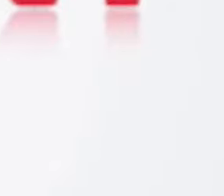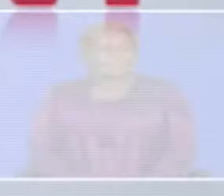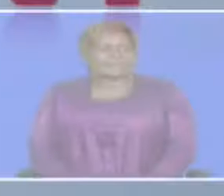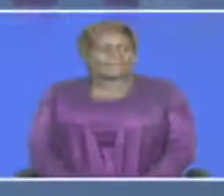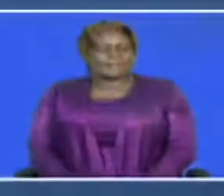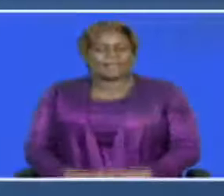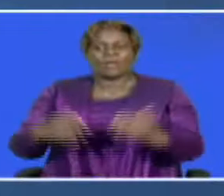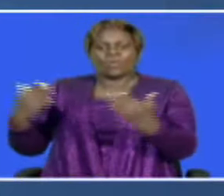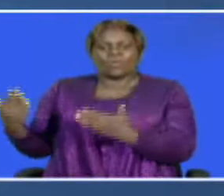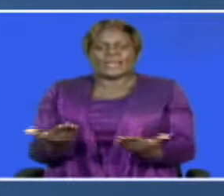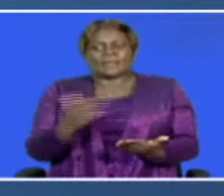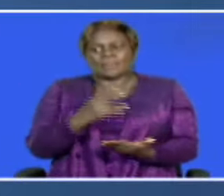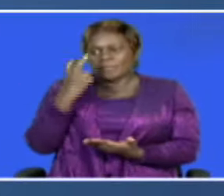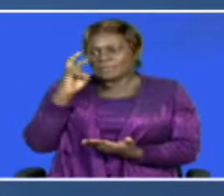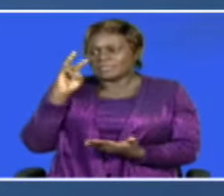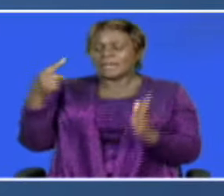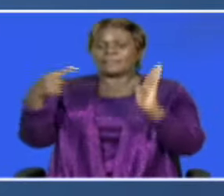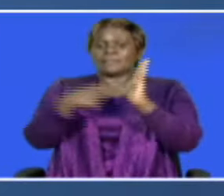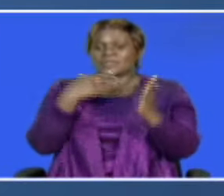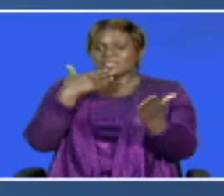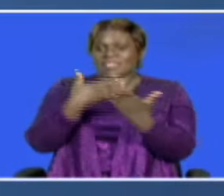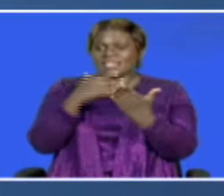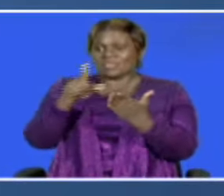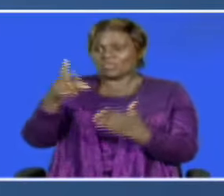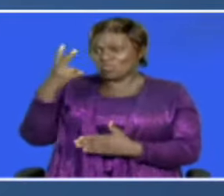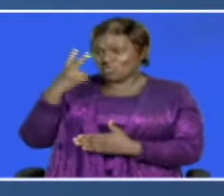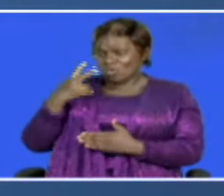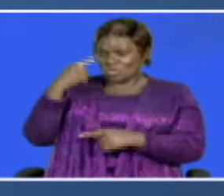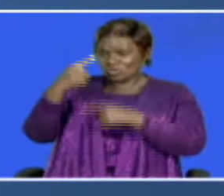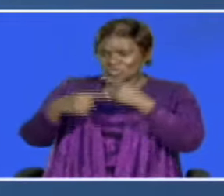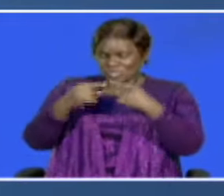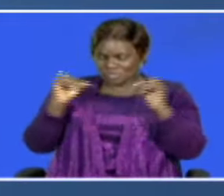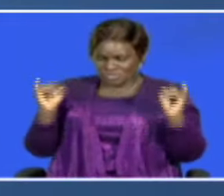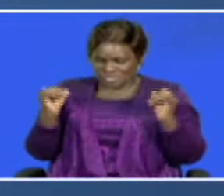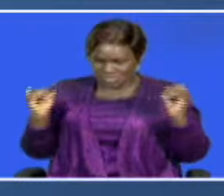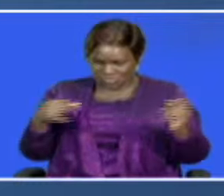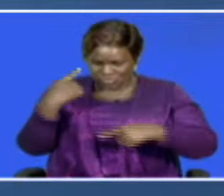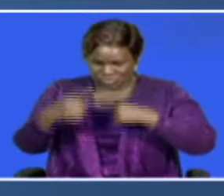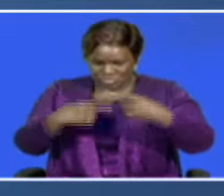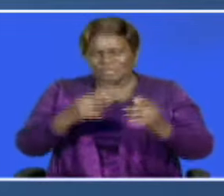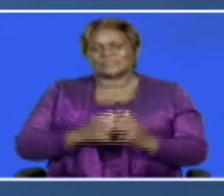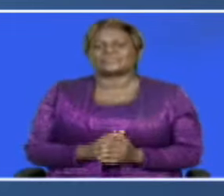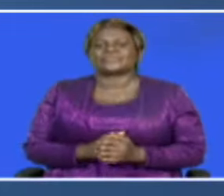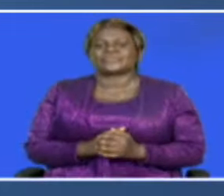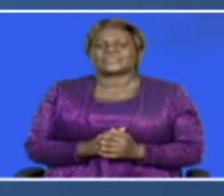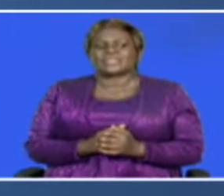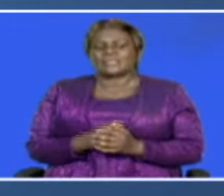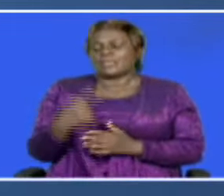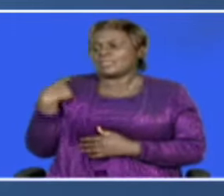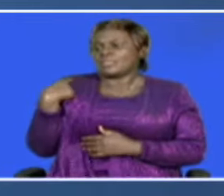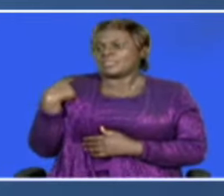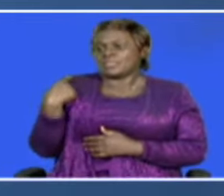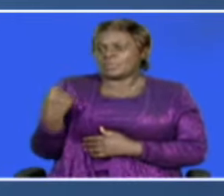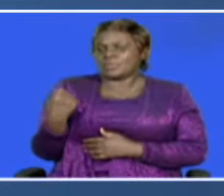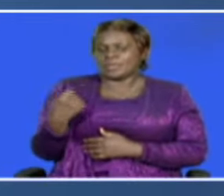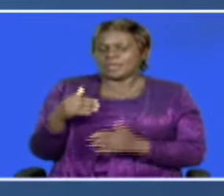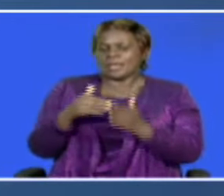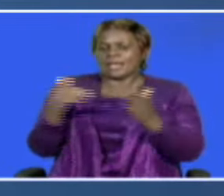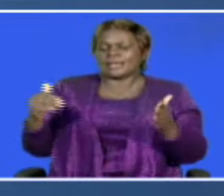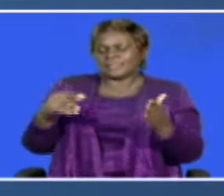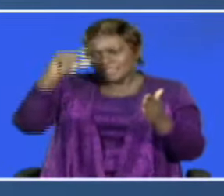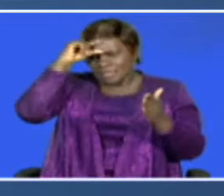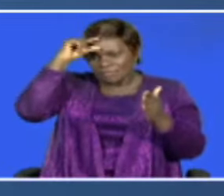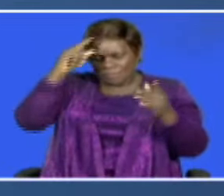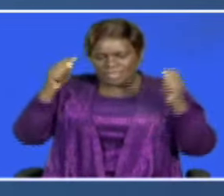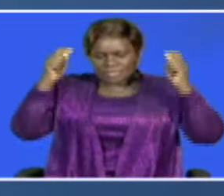Welcome back, you're watching Checkpoint. Thank you for staying with us. Let's continue informing you. Now the recent wave of anti-government